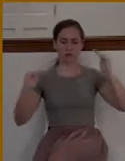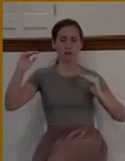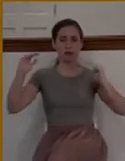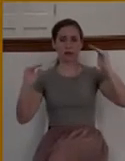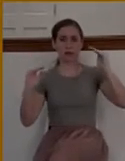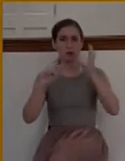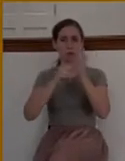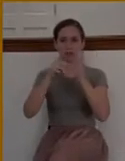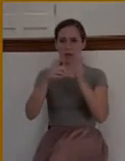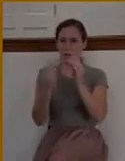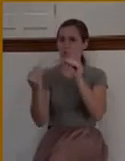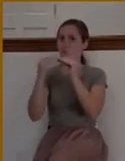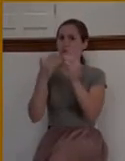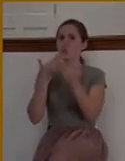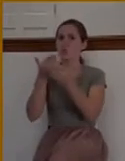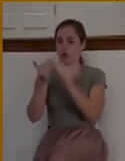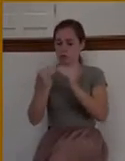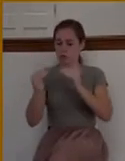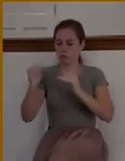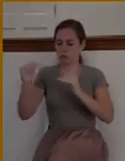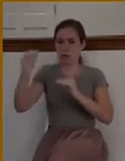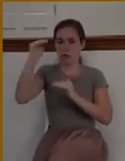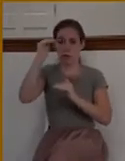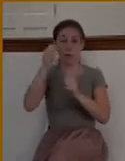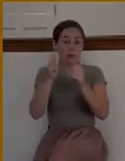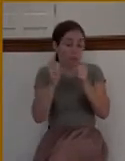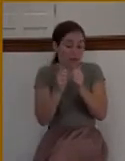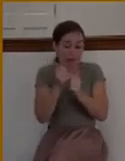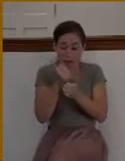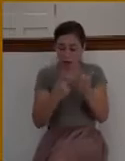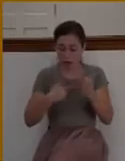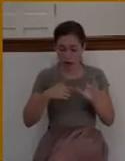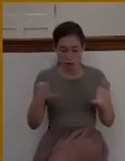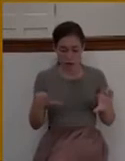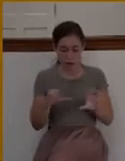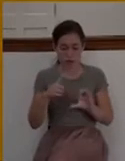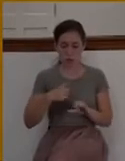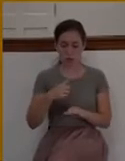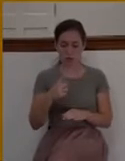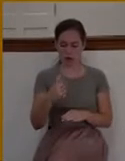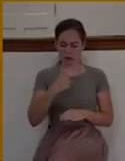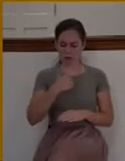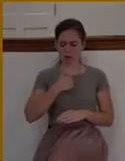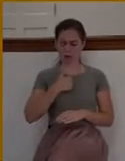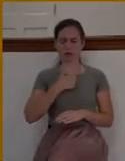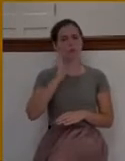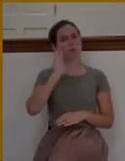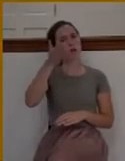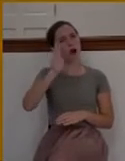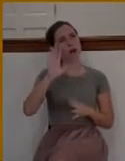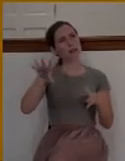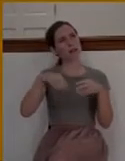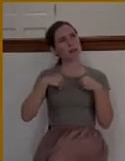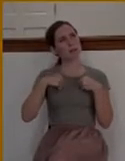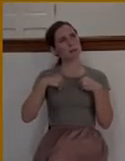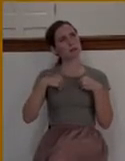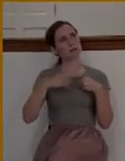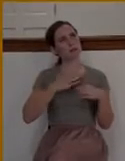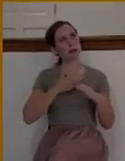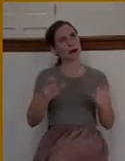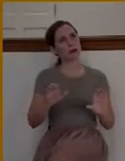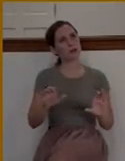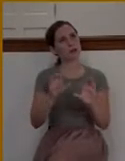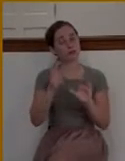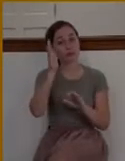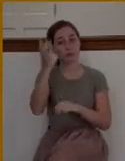And this man went on to say, With everything I do, I ask myself, Will God accept this? One day you will wake up and it will be judgment day,